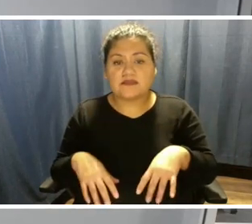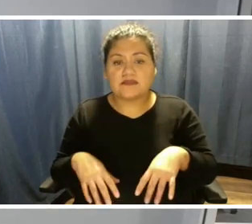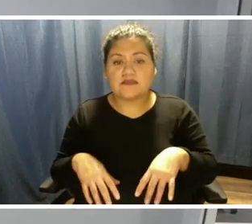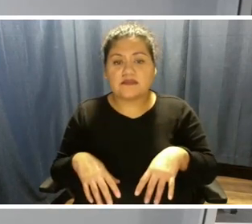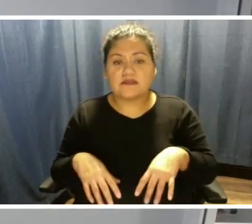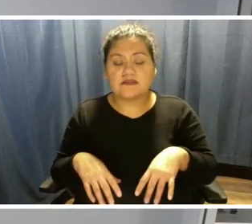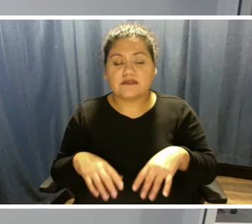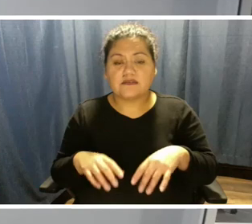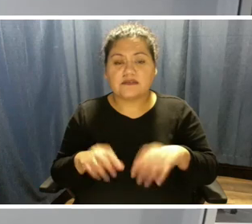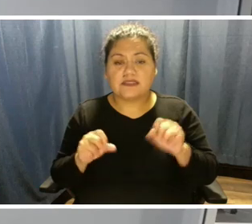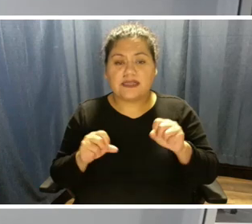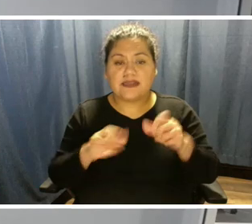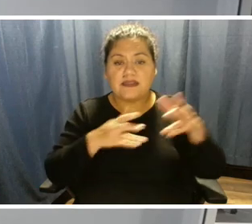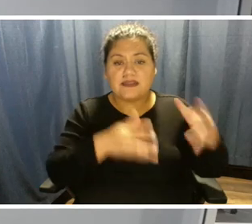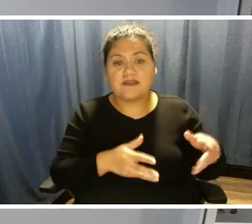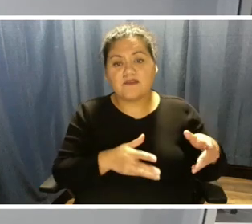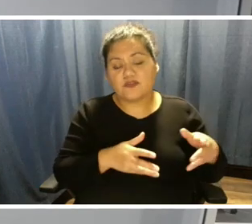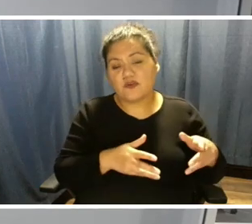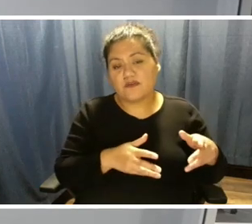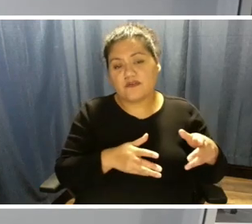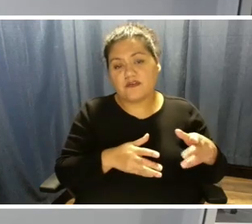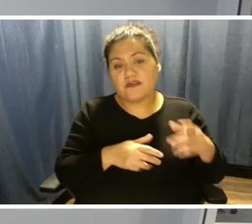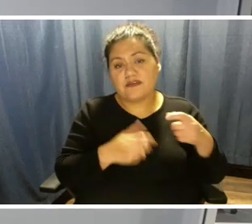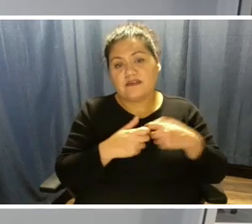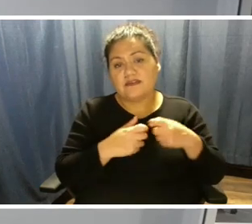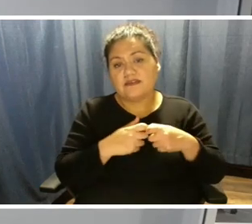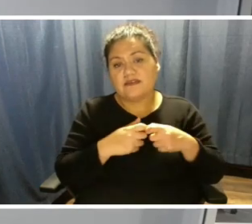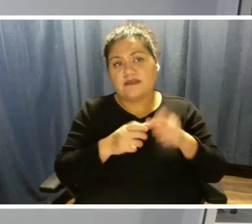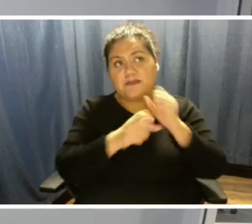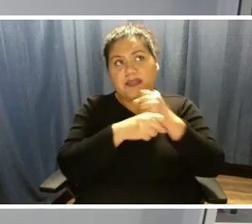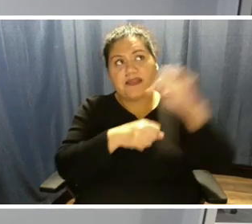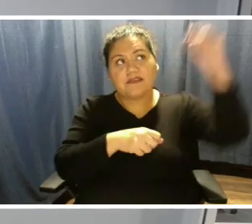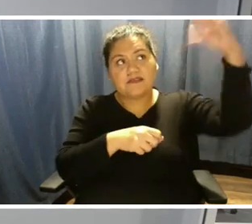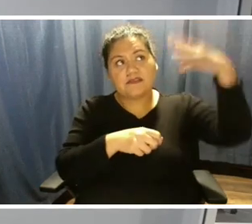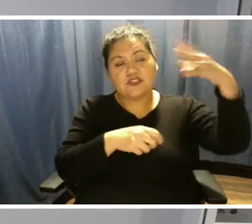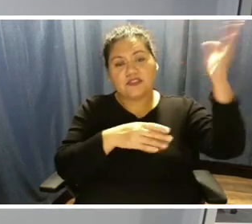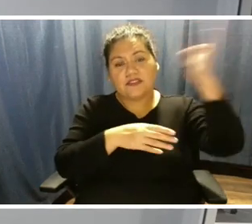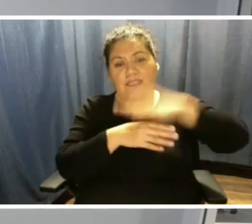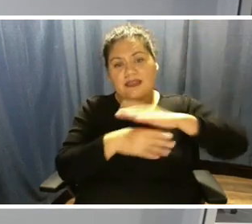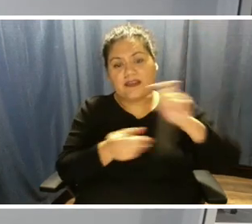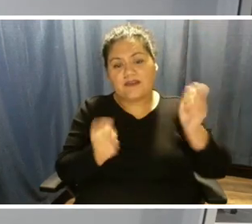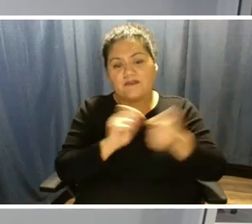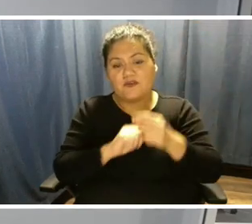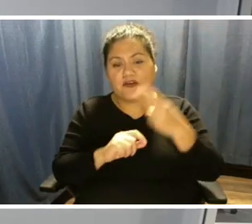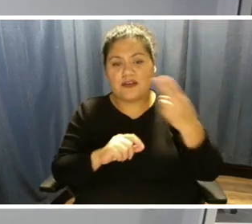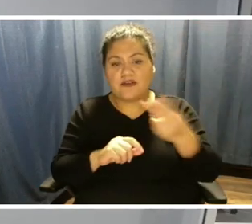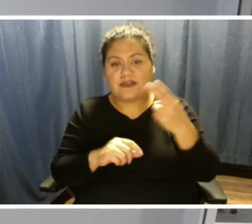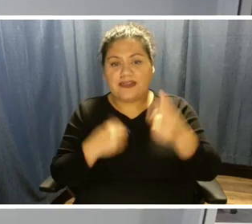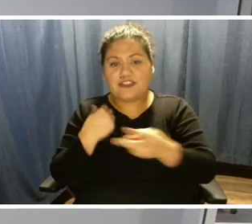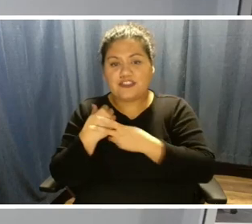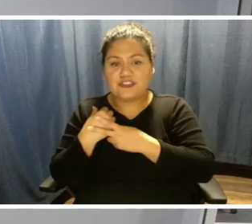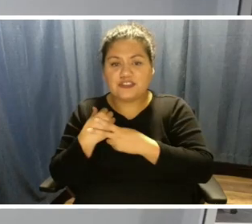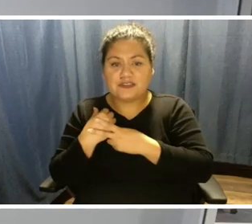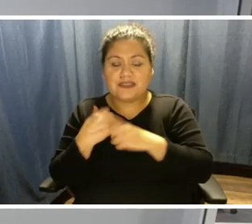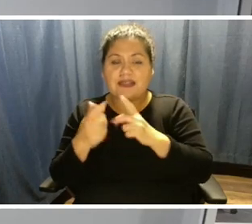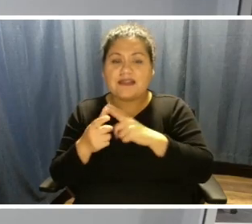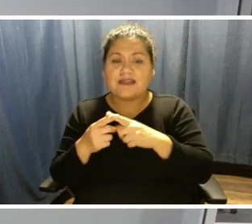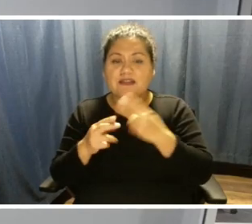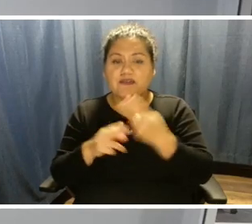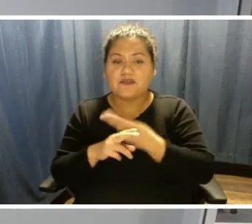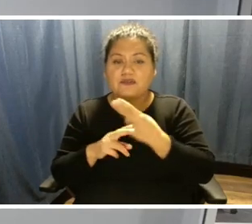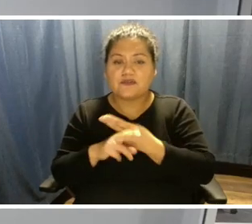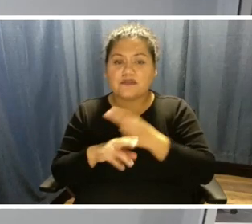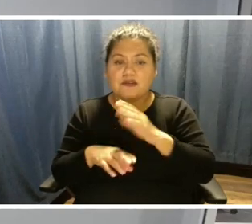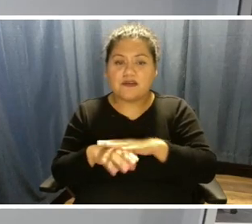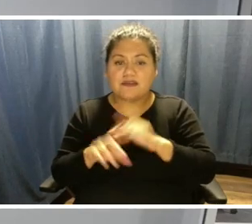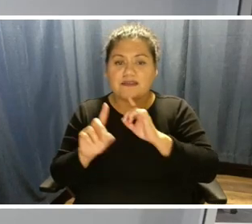electricity created during the day and convert hydrogen and then store the hydrogen and then use it on demand